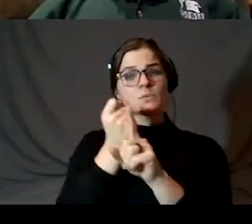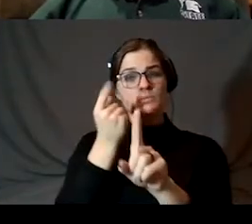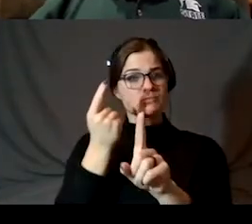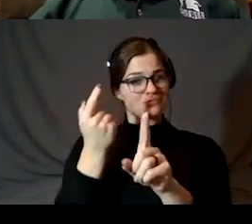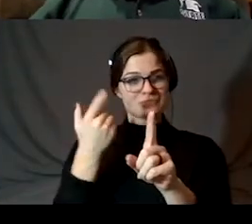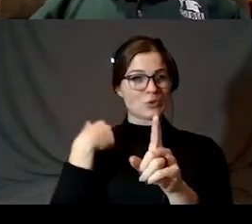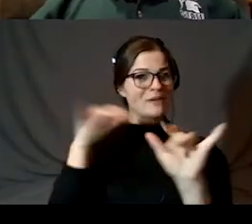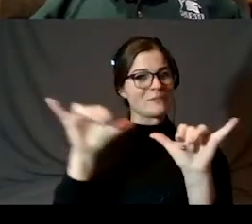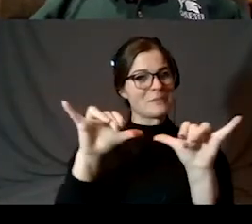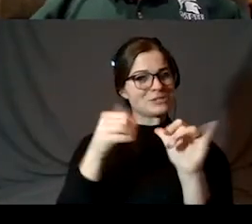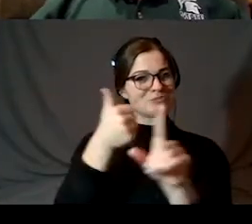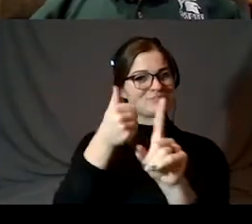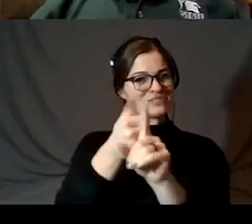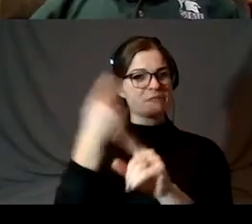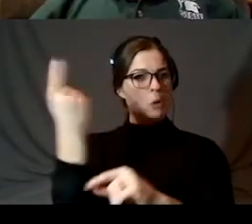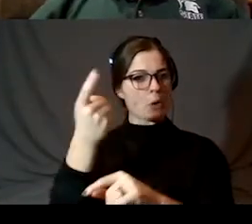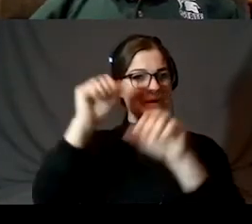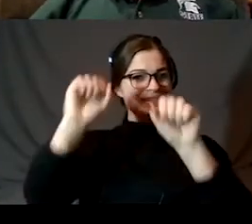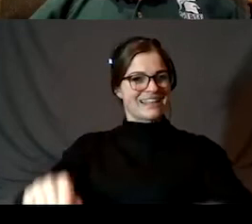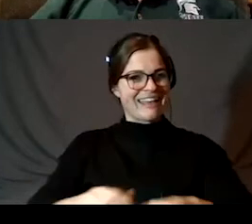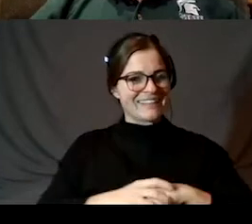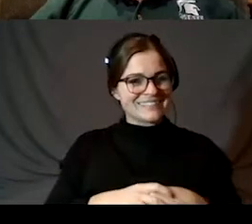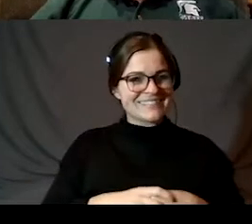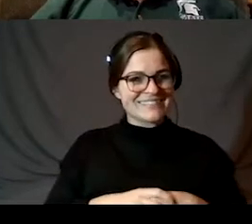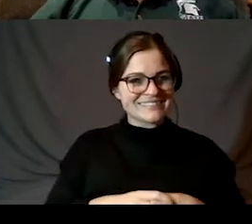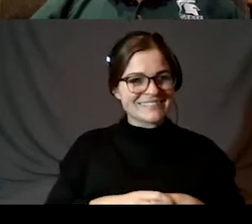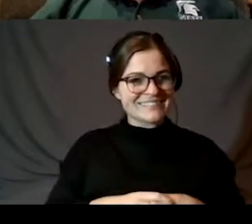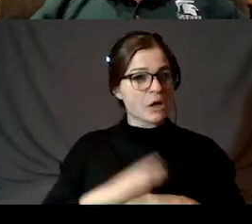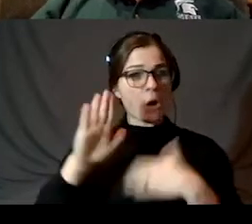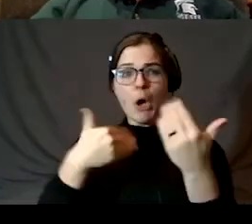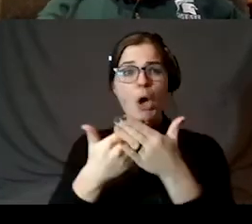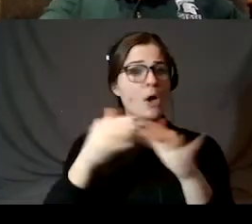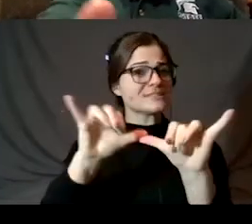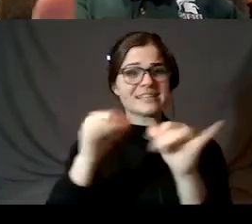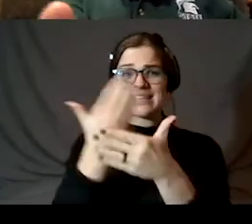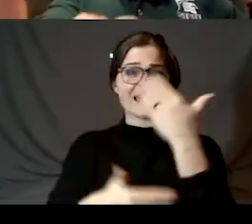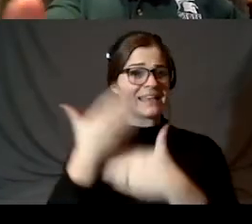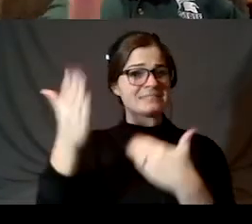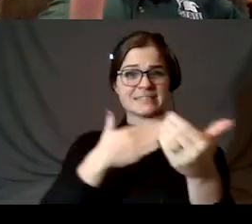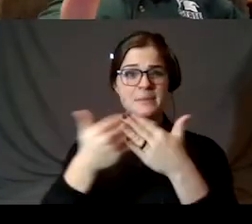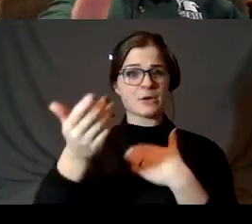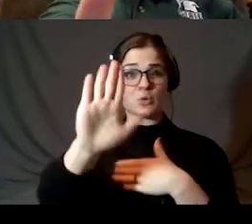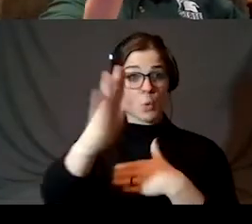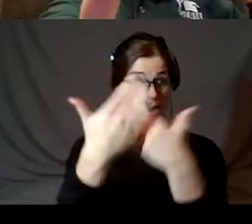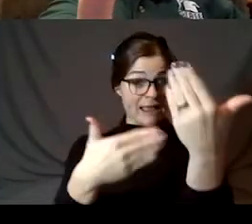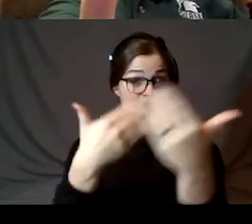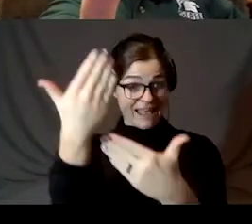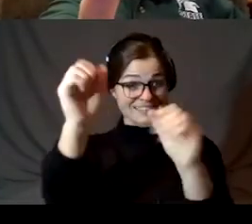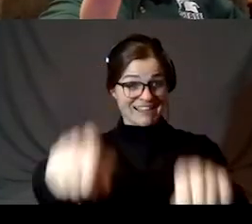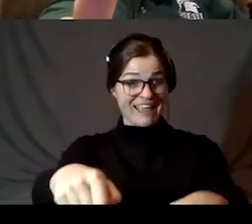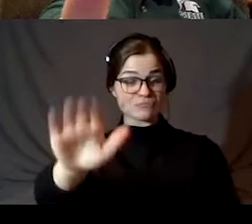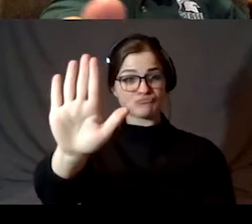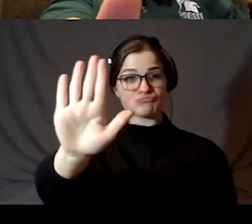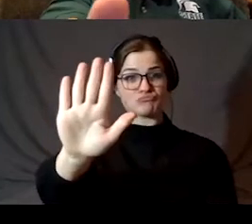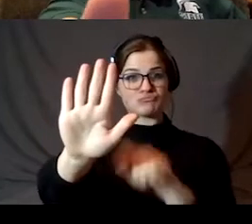handy measuring device, if you'll pardon the pun. This works for all sizes of hands. You extend your hand out and your